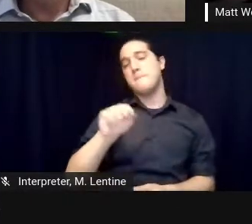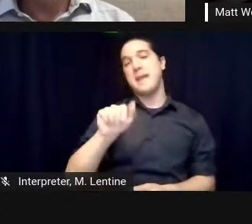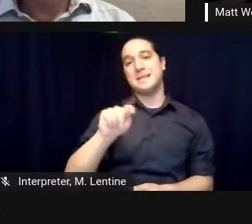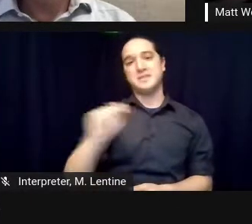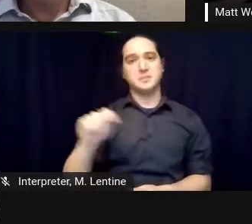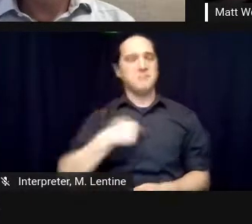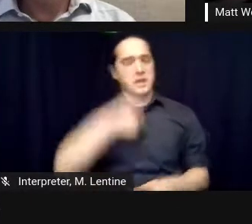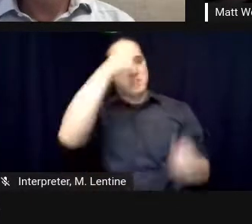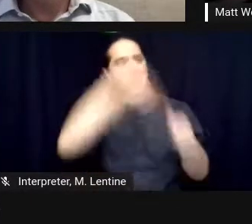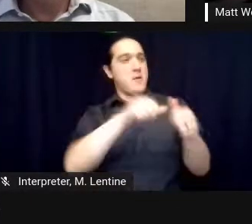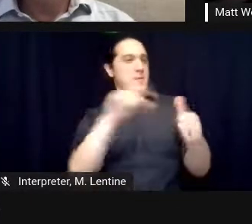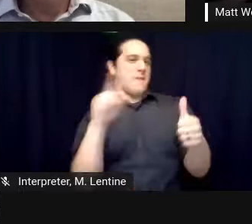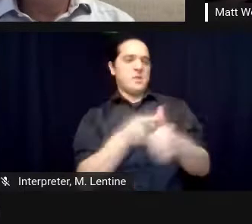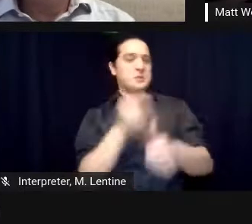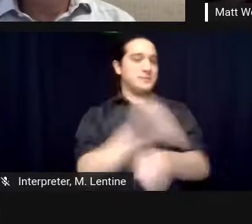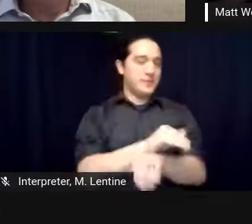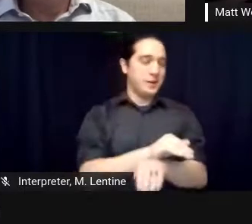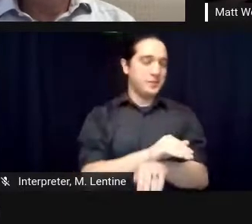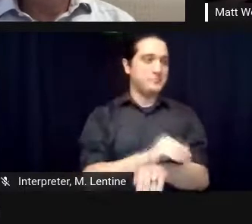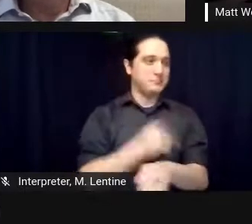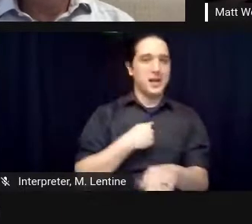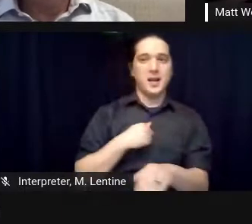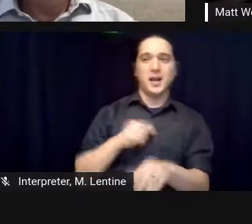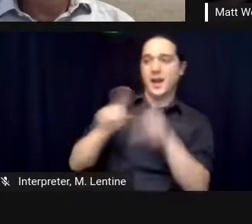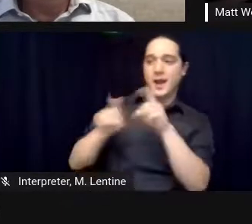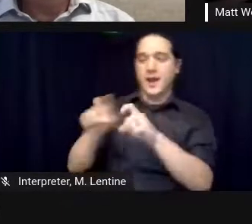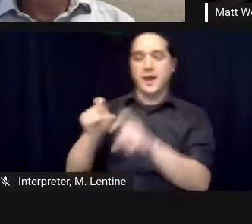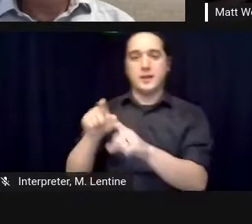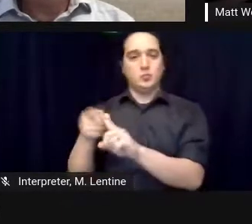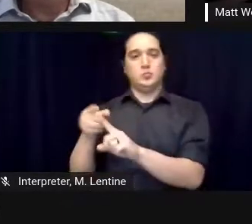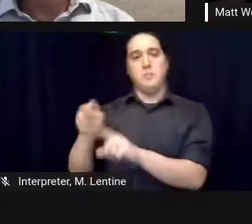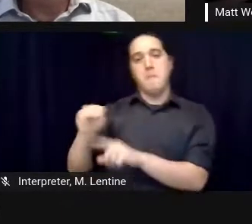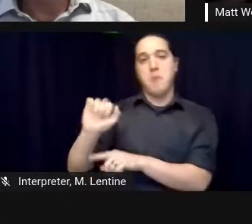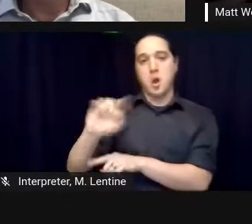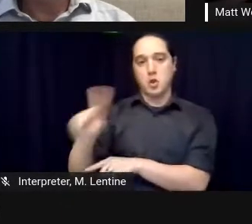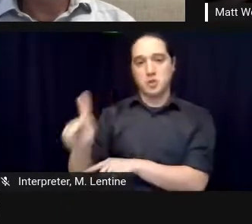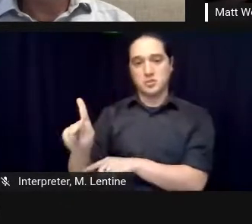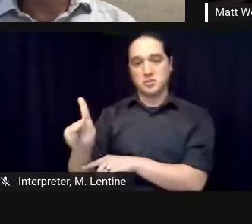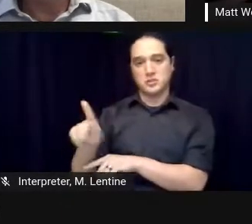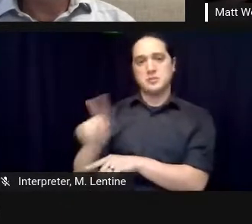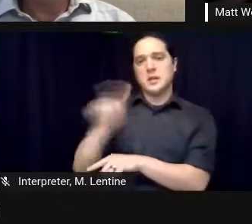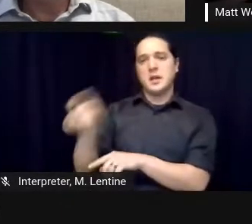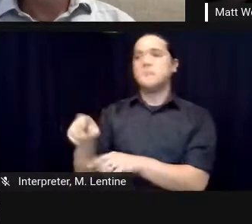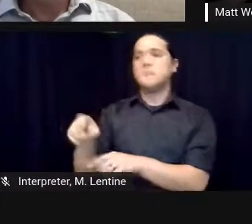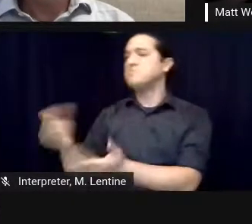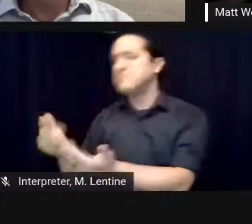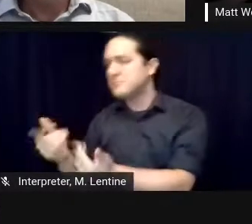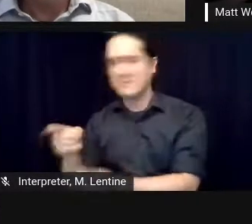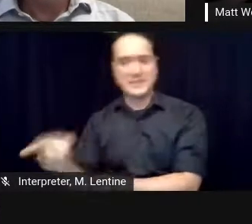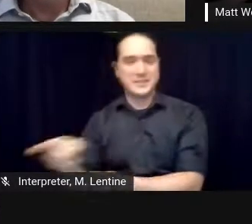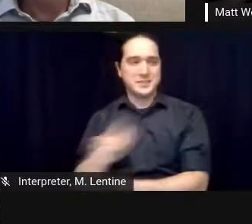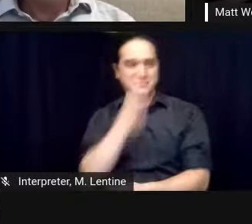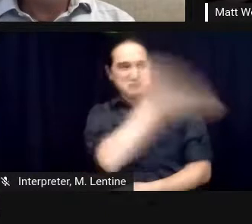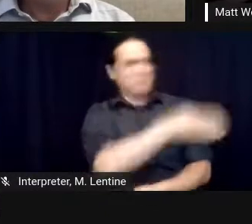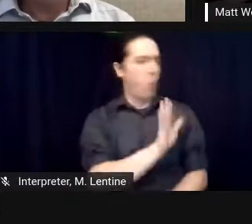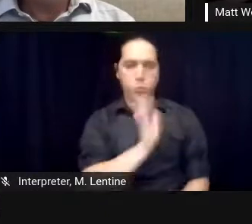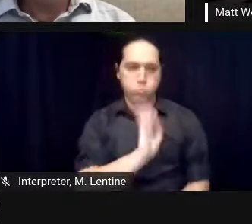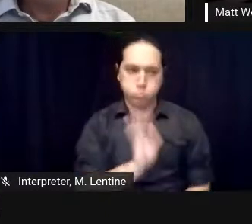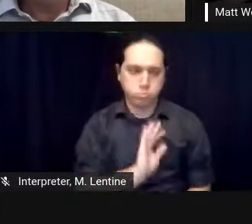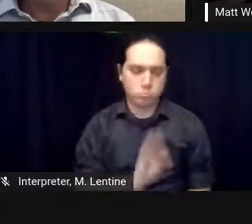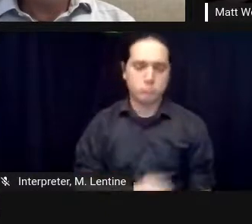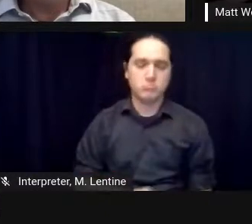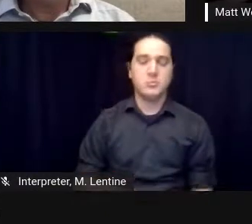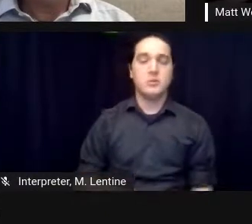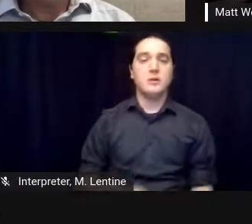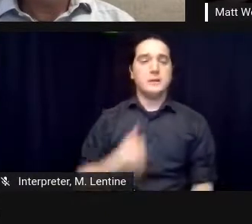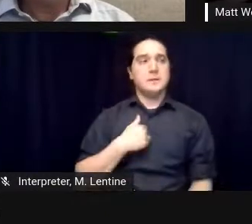straightforward i think a lot of people have tried to make this film over the years and i think the biggest way that i try to build trust is by doing my